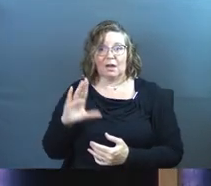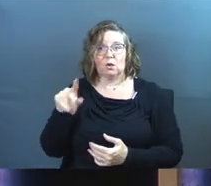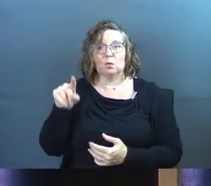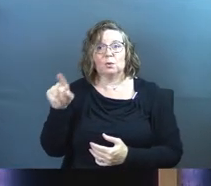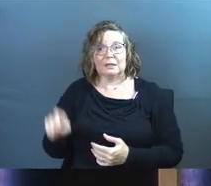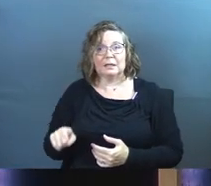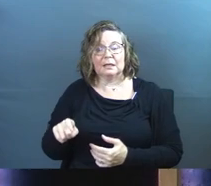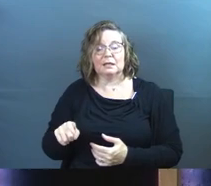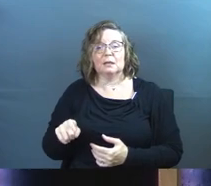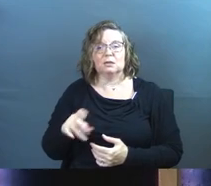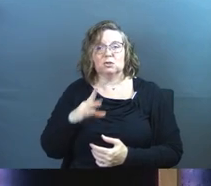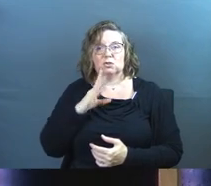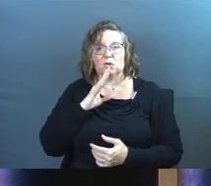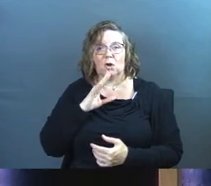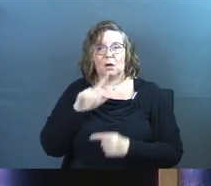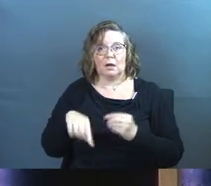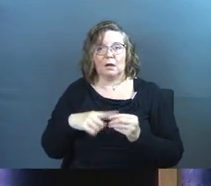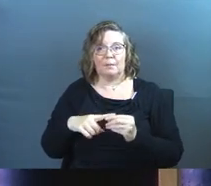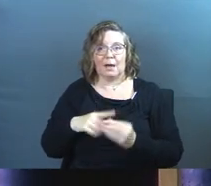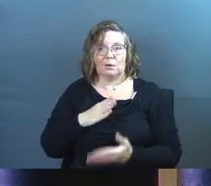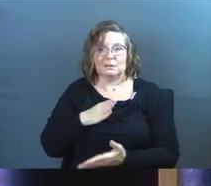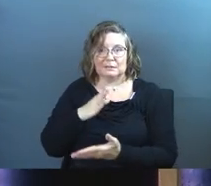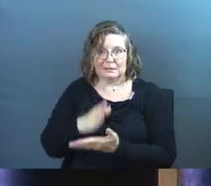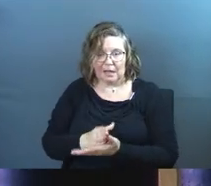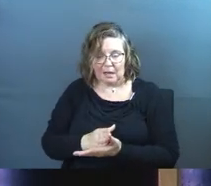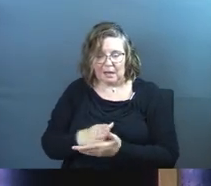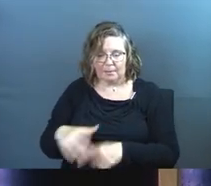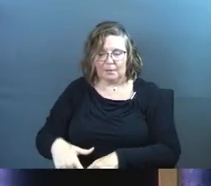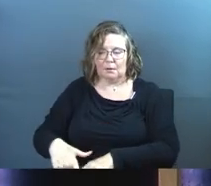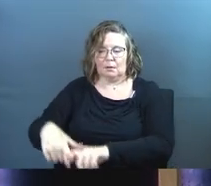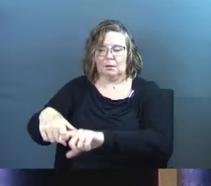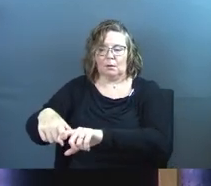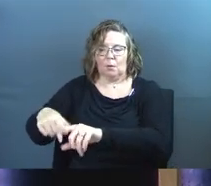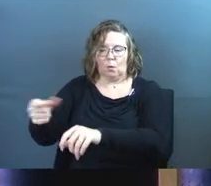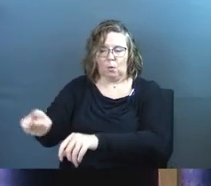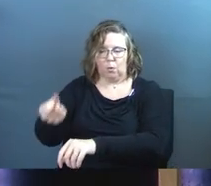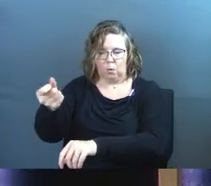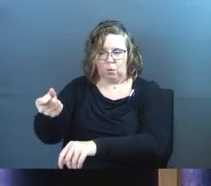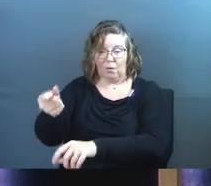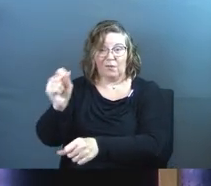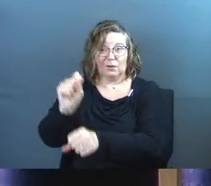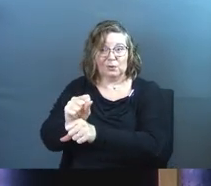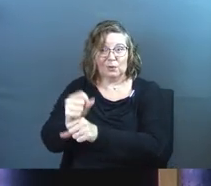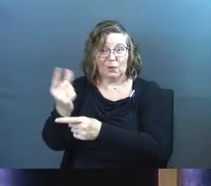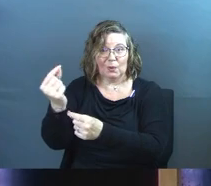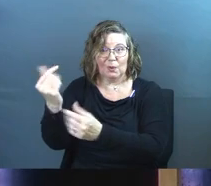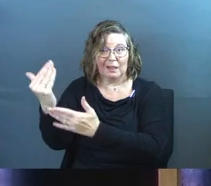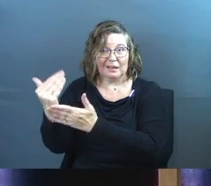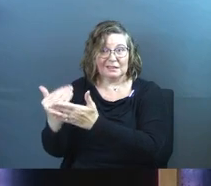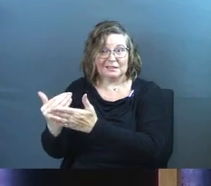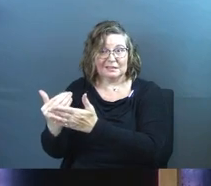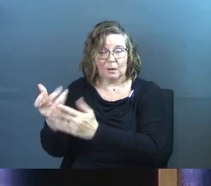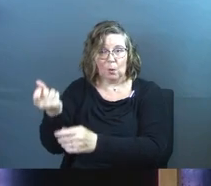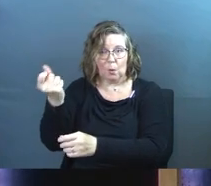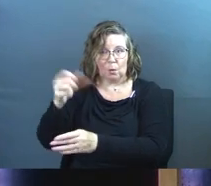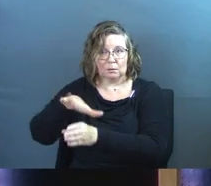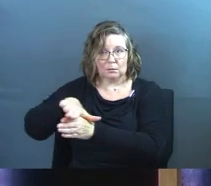and you need to talk about stopping to care, not so much for your task list, but for your soul.